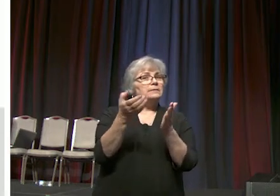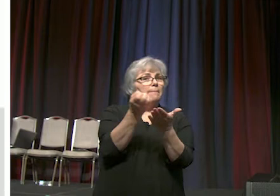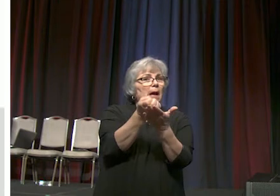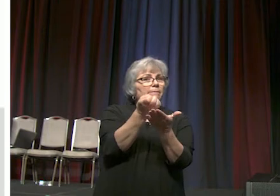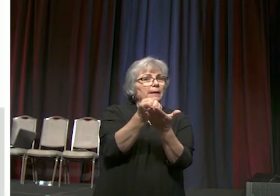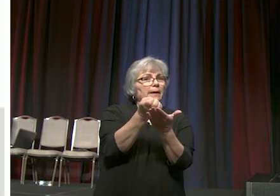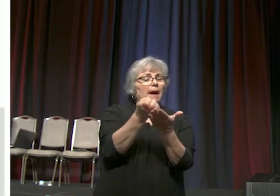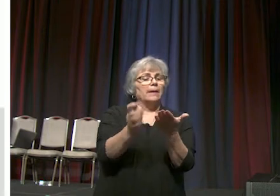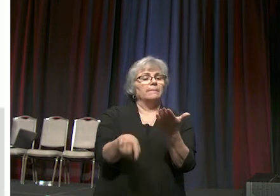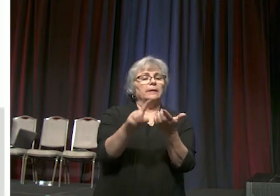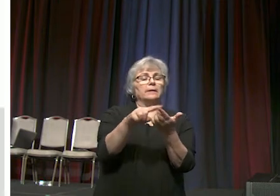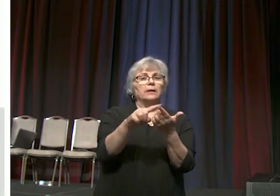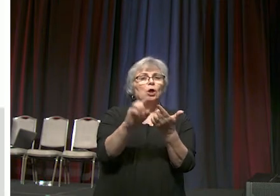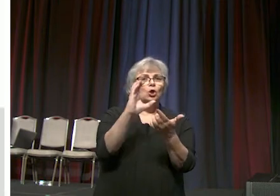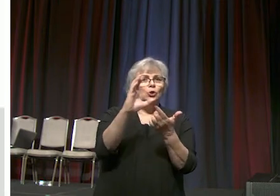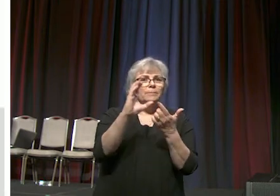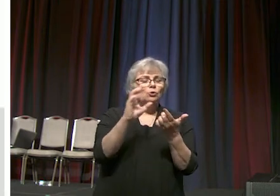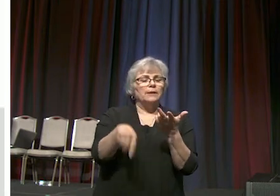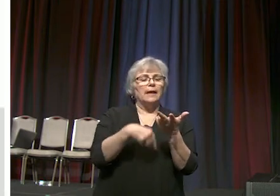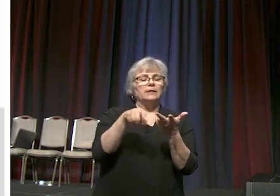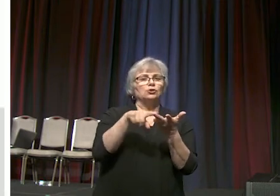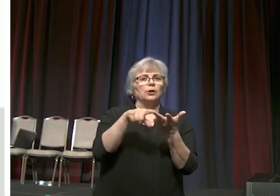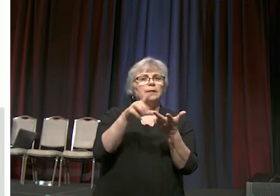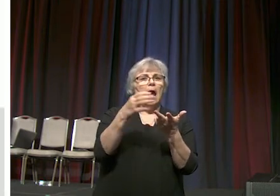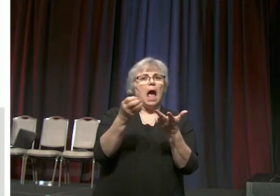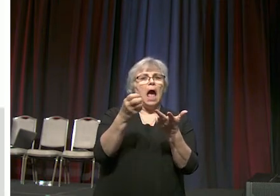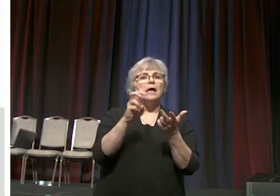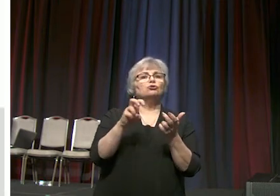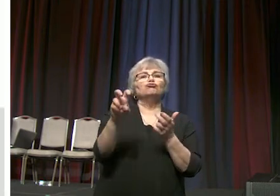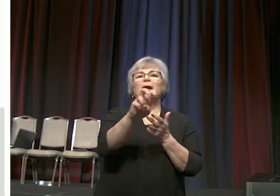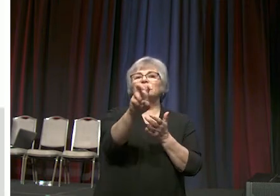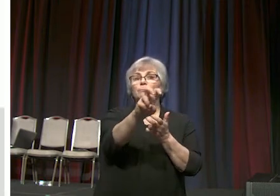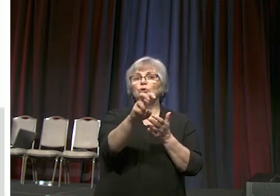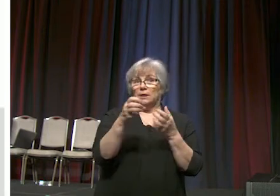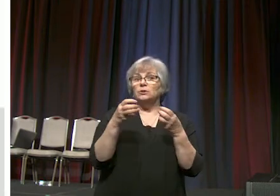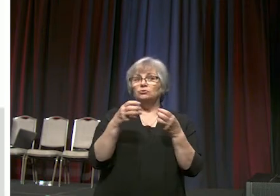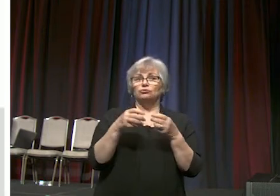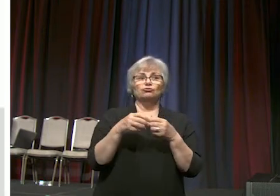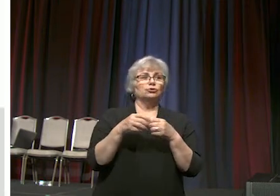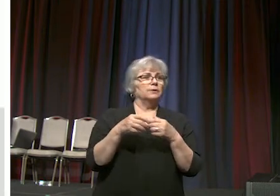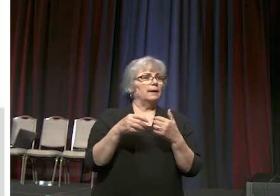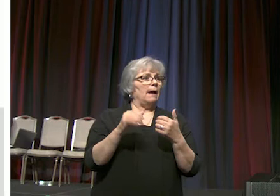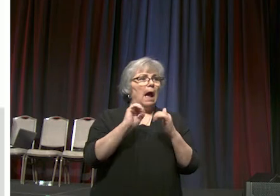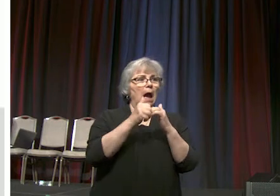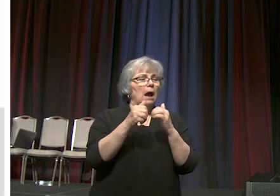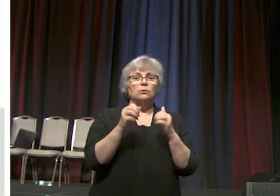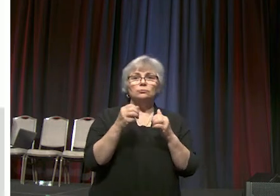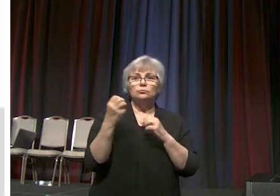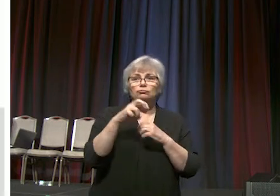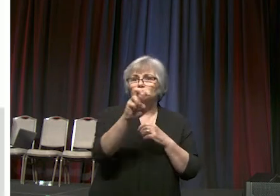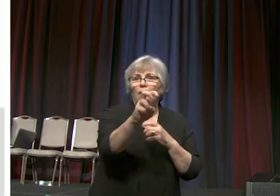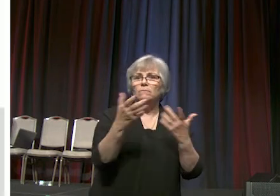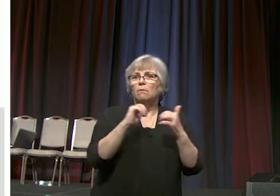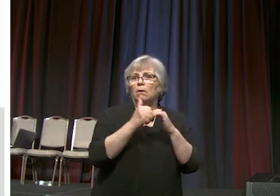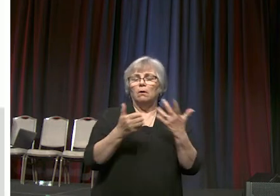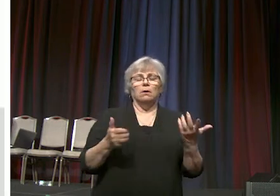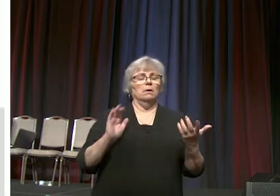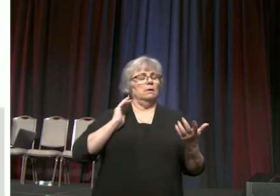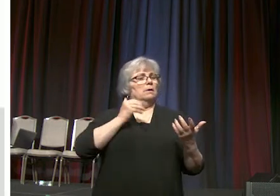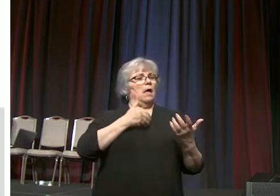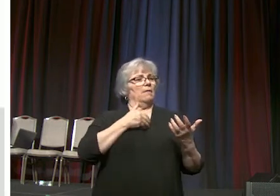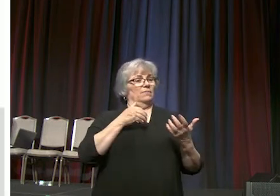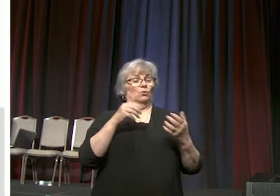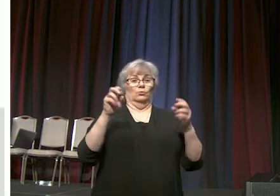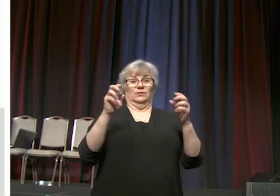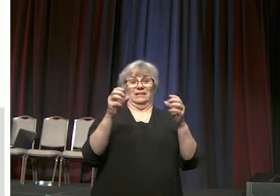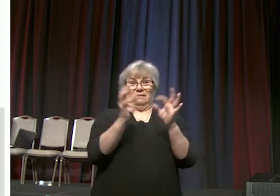around communication and around transportation and um but at the end of the day these criteria drove us